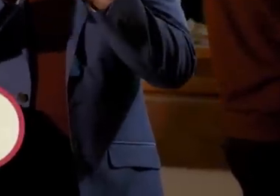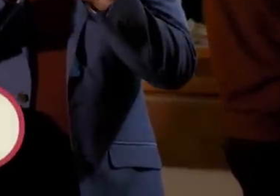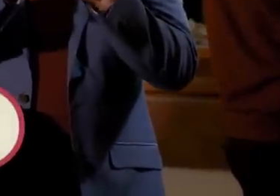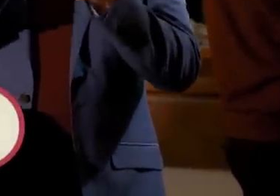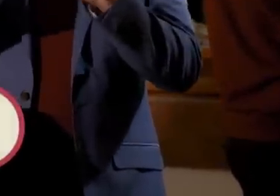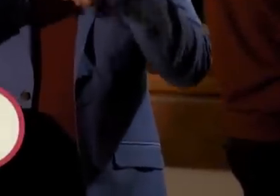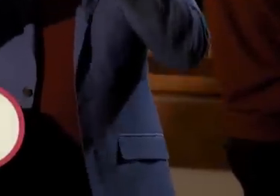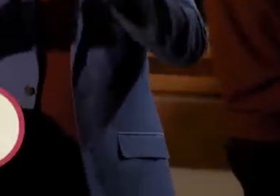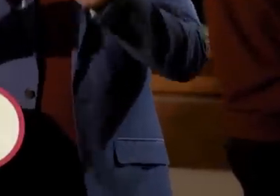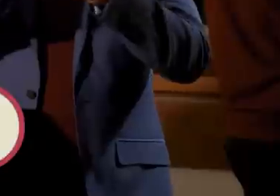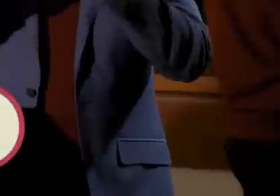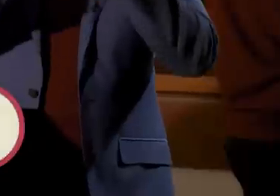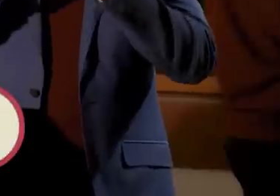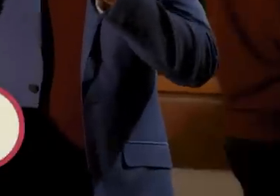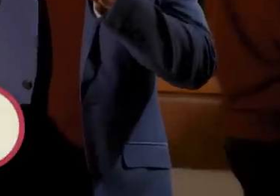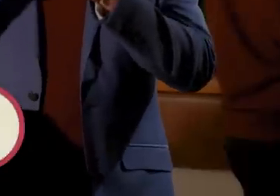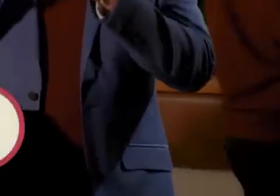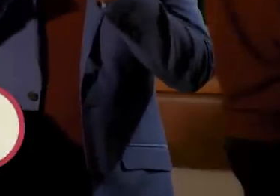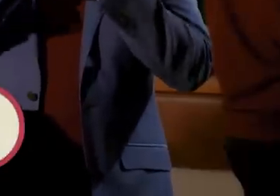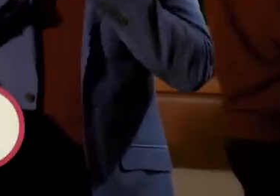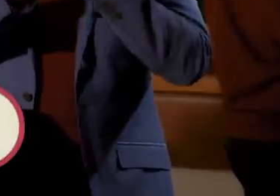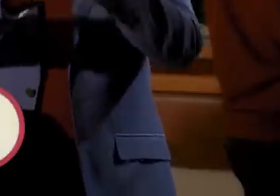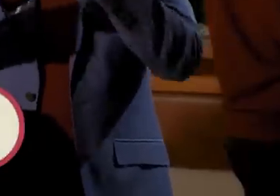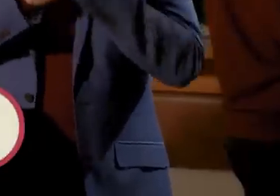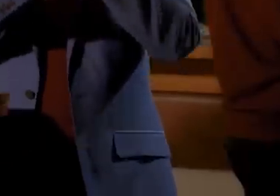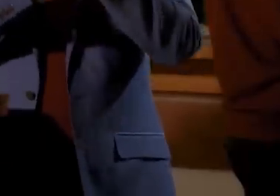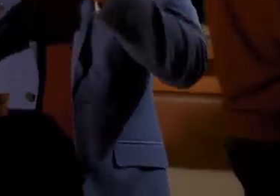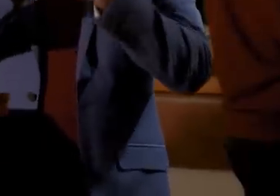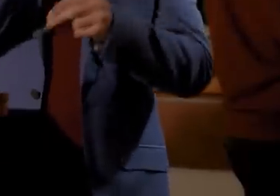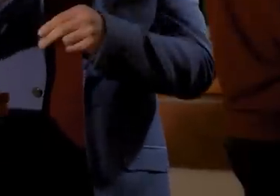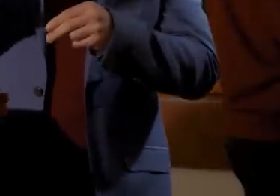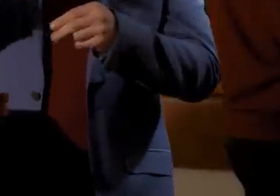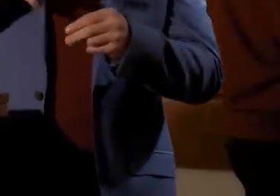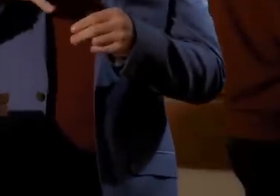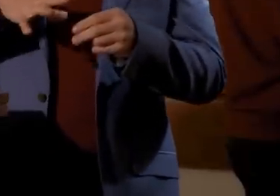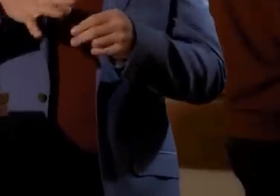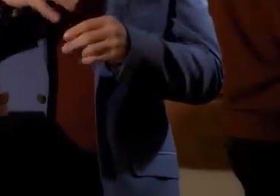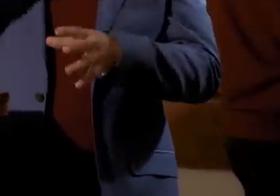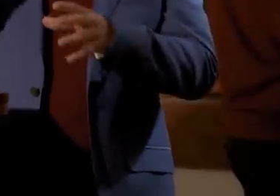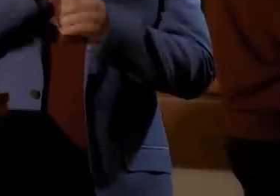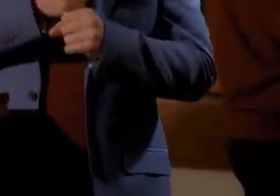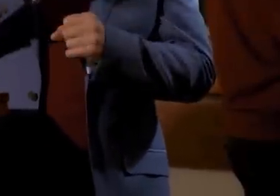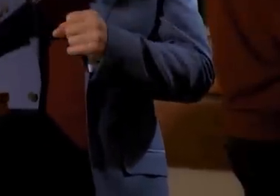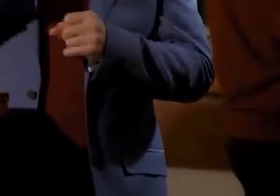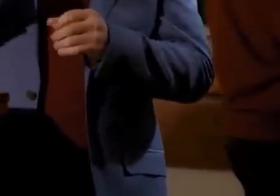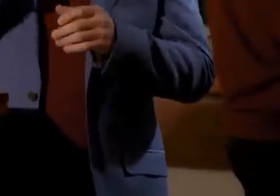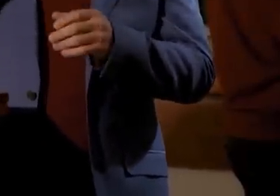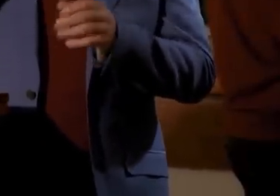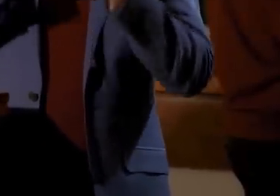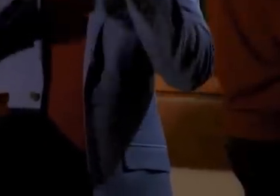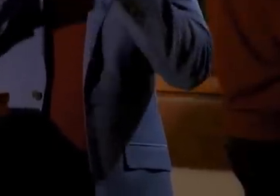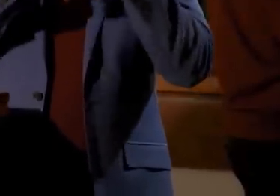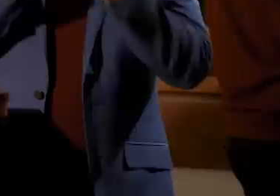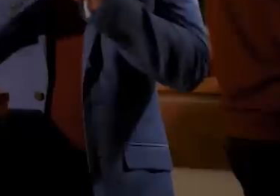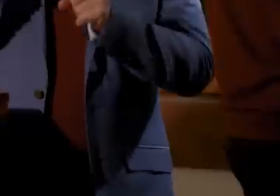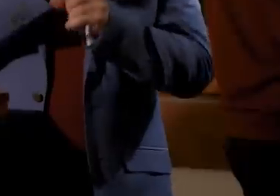They provide recycled hearing aids and ongoing assistance for clients in need. At the end of the day, we want clinicians to